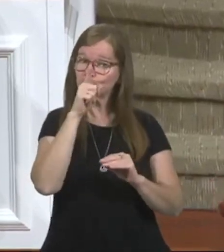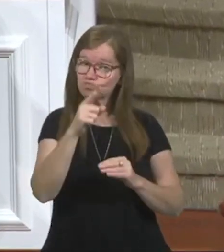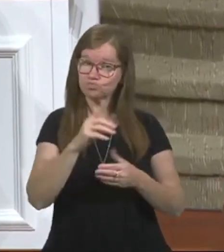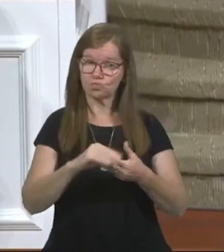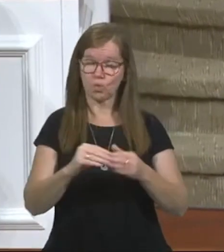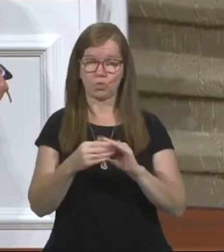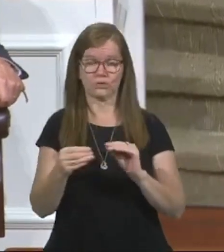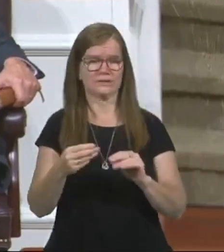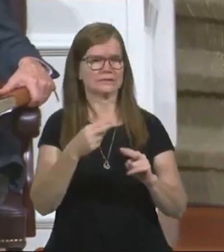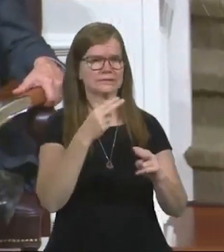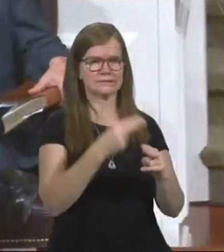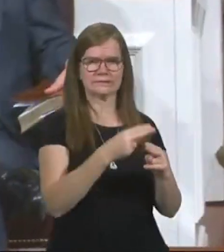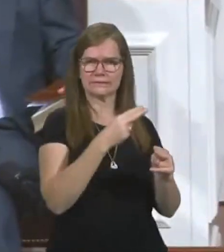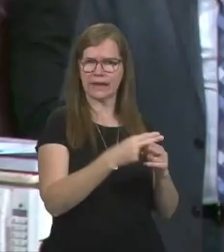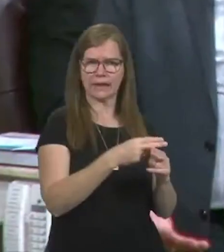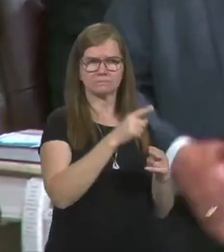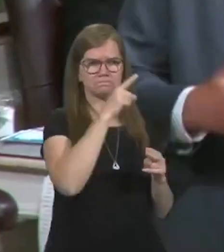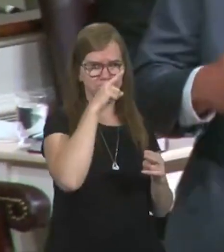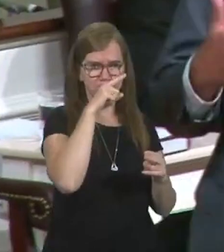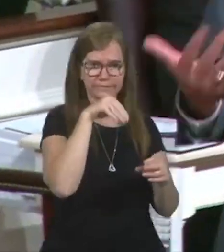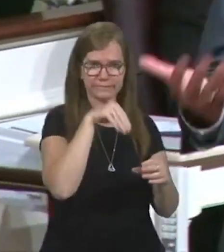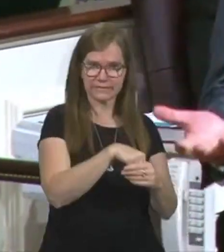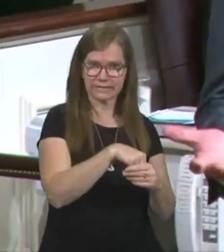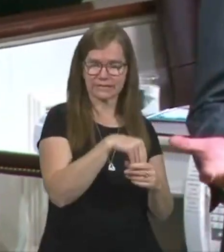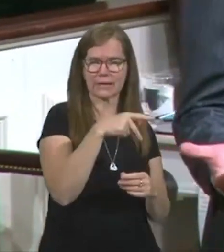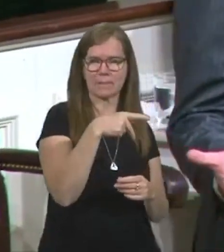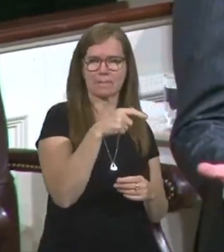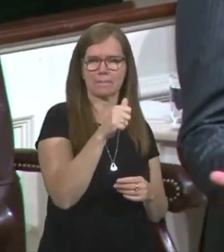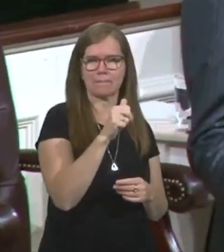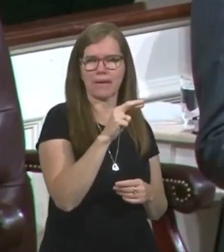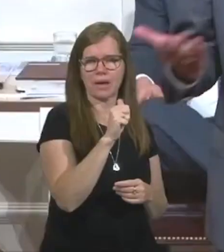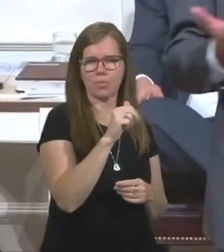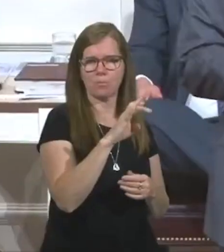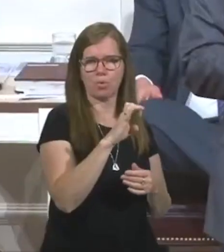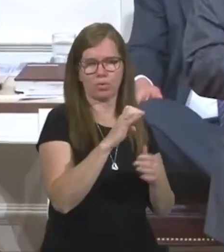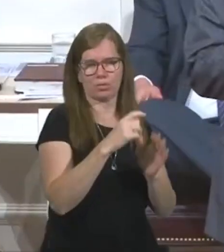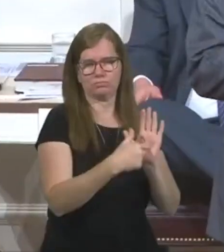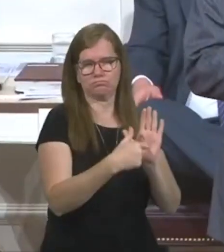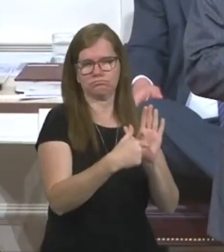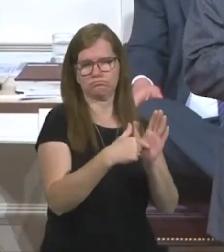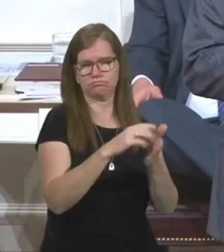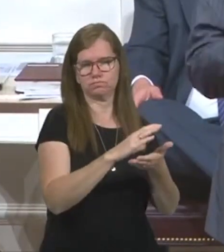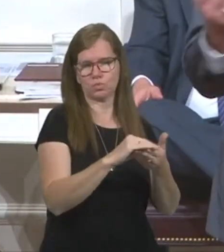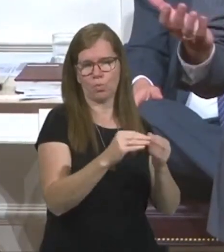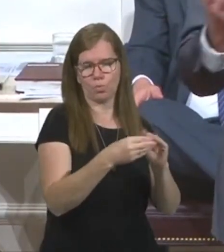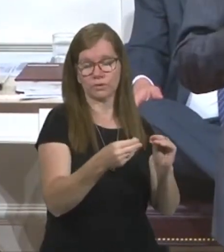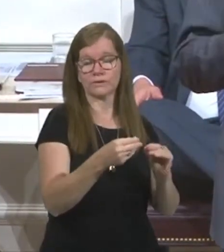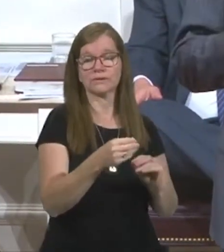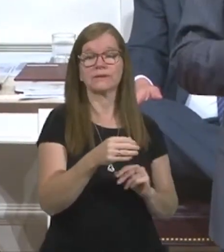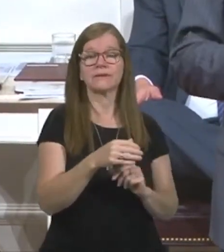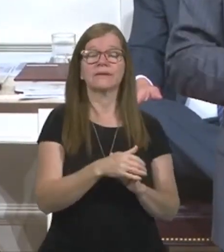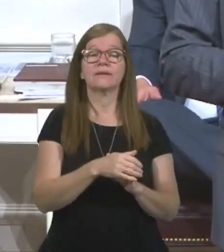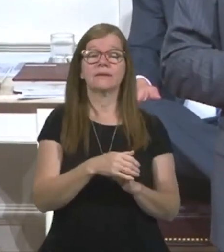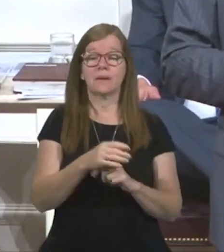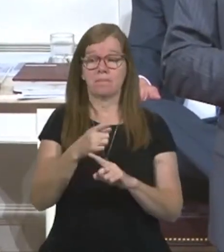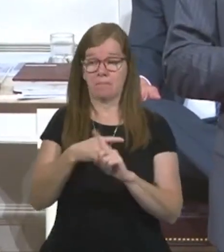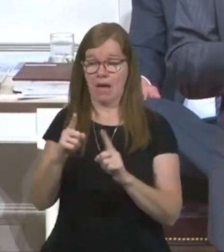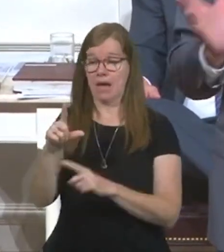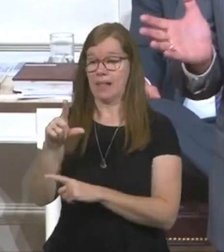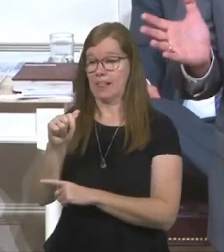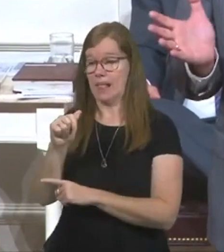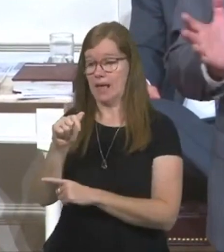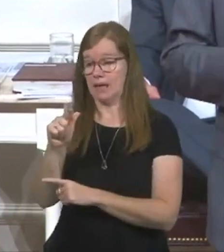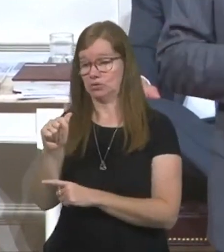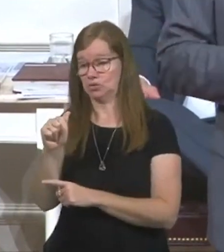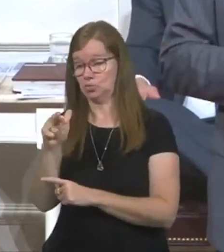given in parables. You'll see in the first parable here, he says a certain man. But in the story of the rich man and Lazarus, they